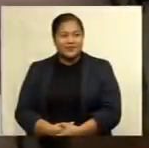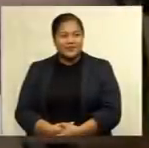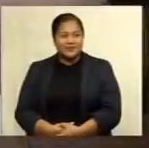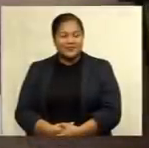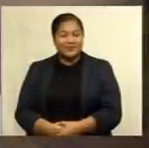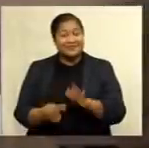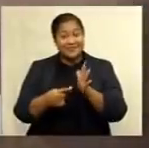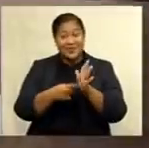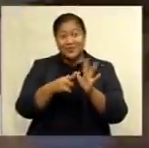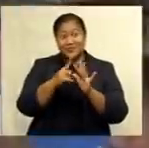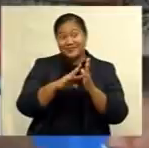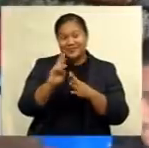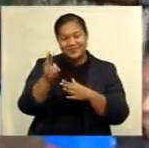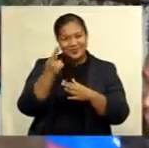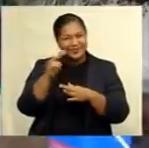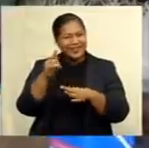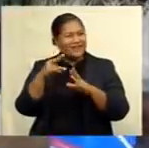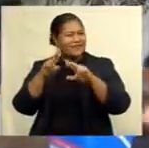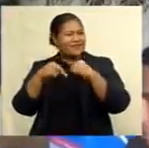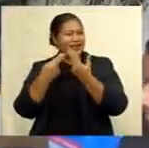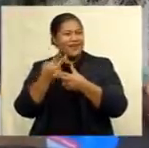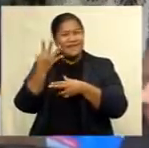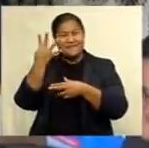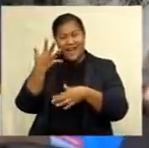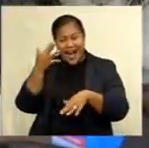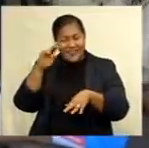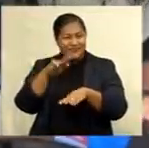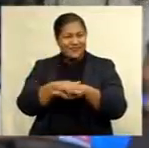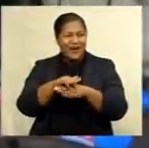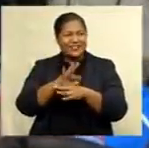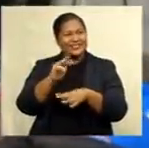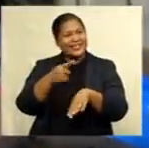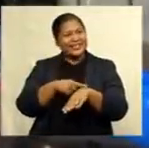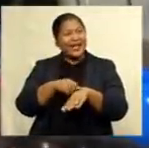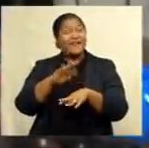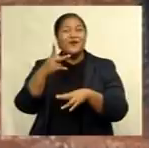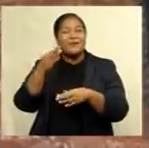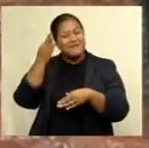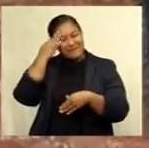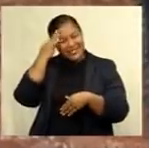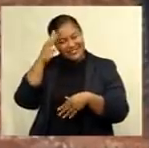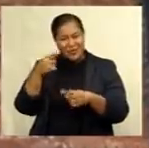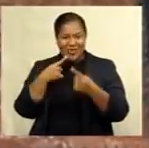Tuivuaka returned to his family after five long months just in time for his mother's birthday.